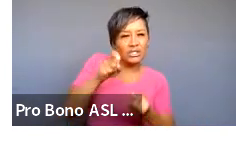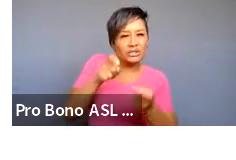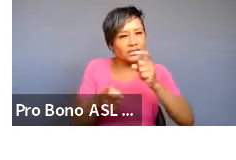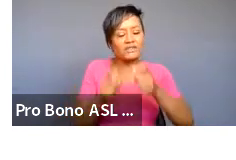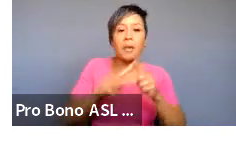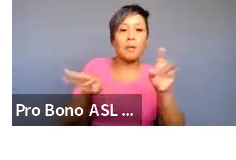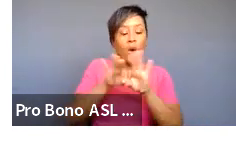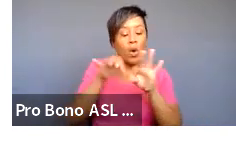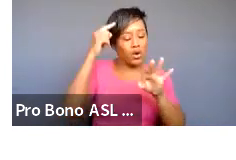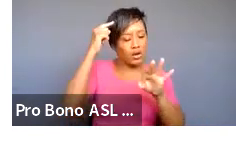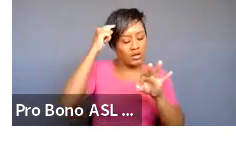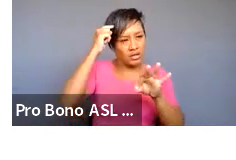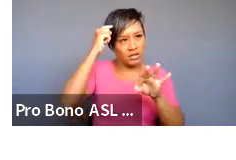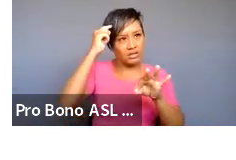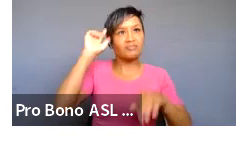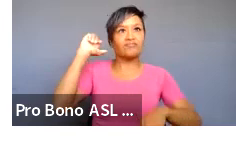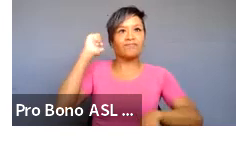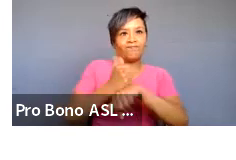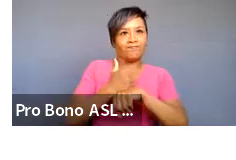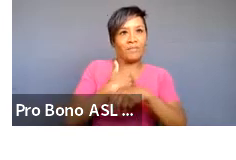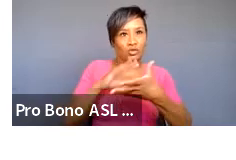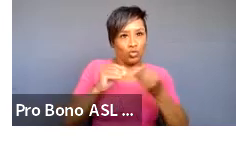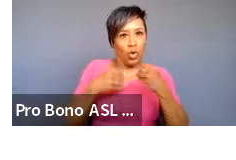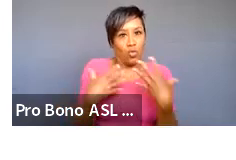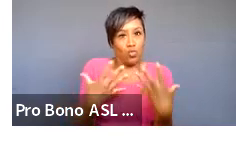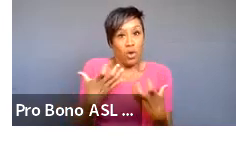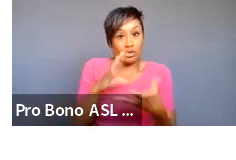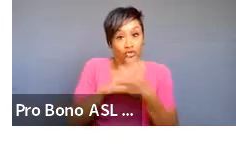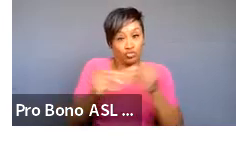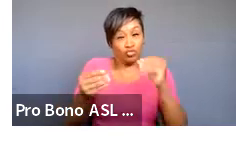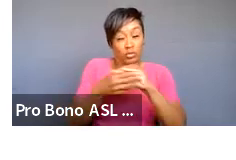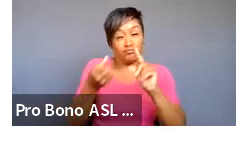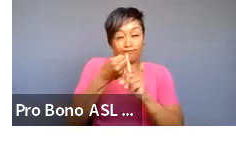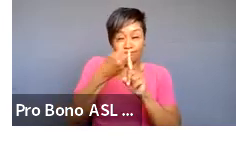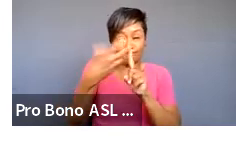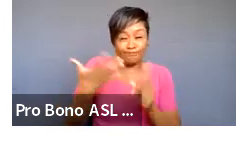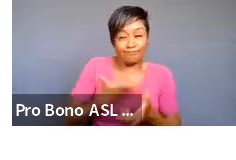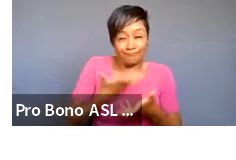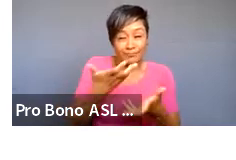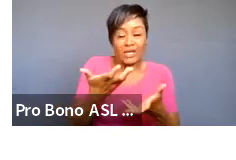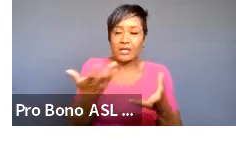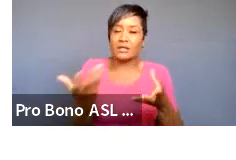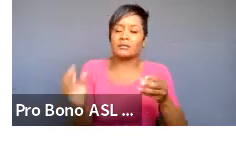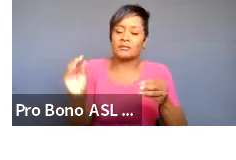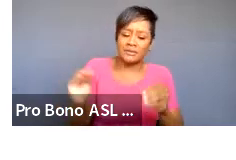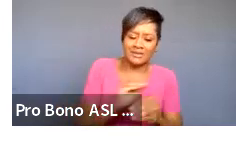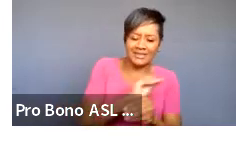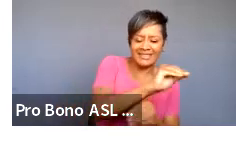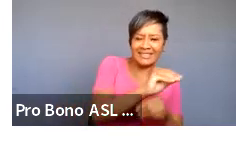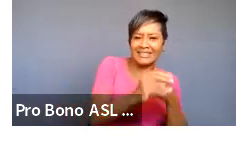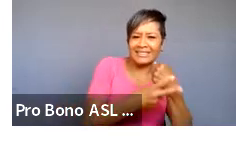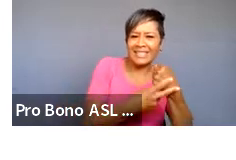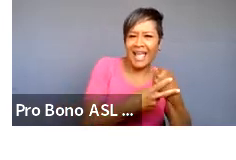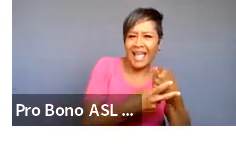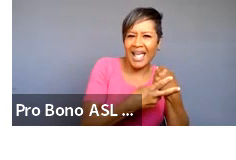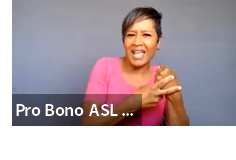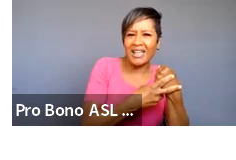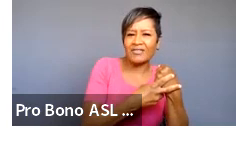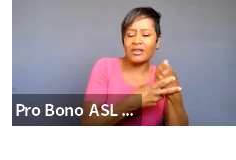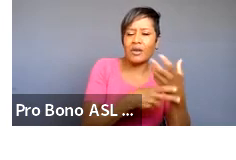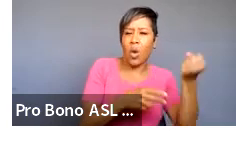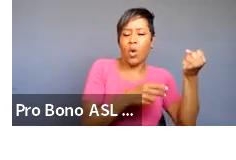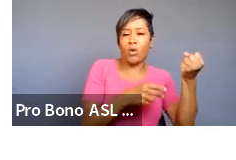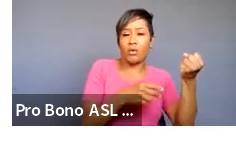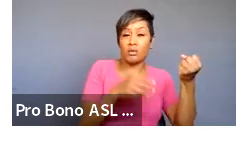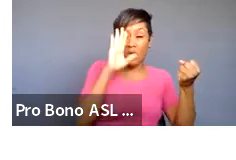you want to tell put that in a jar and then put things related to that jar i think in solo work it's really beautiful that you're not really